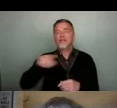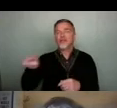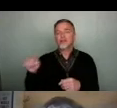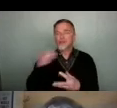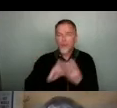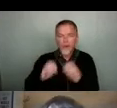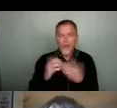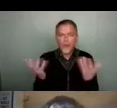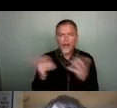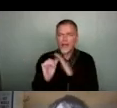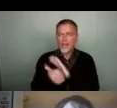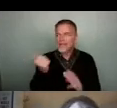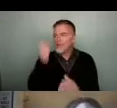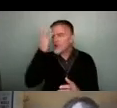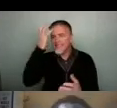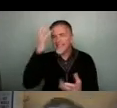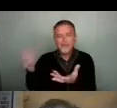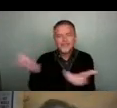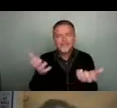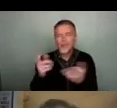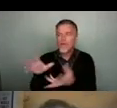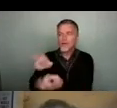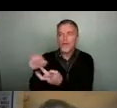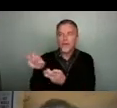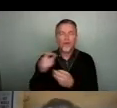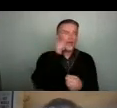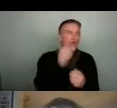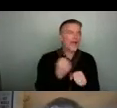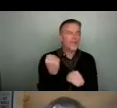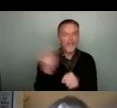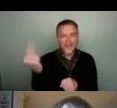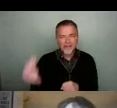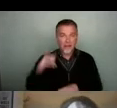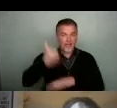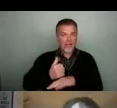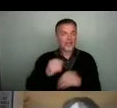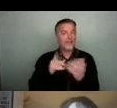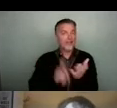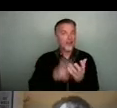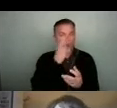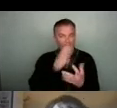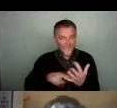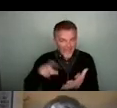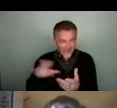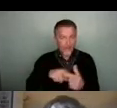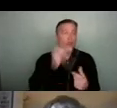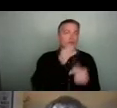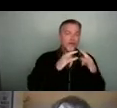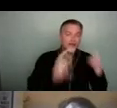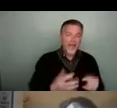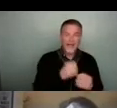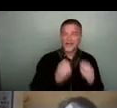expertise that we could pull from. So we knew that there were graphic designers based within Bristol Old Vic. Watershed had a web development team.